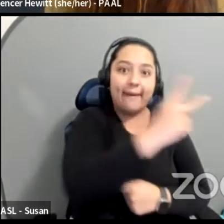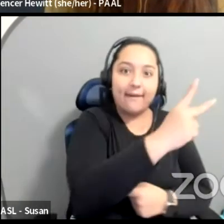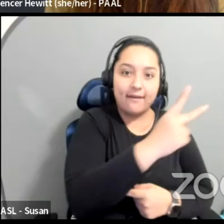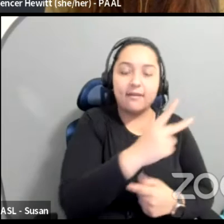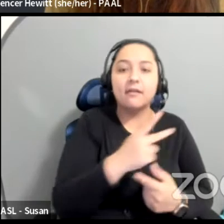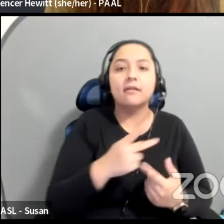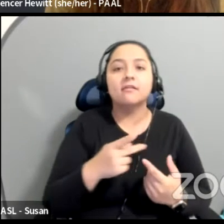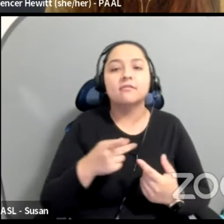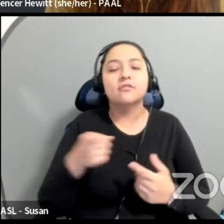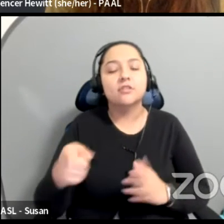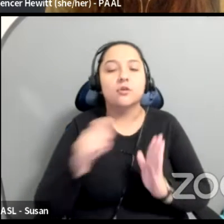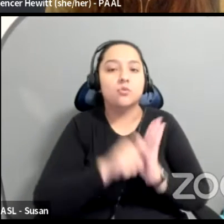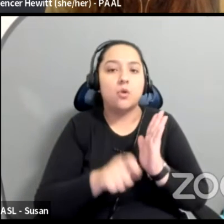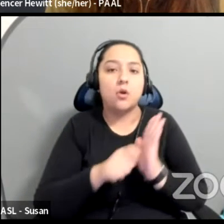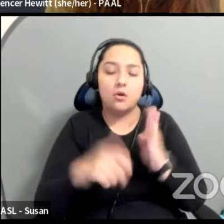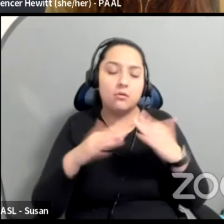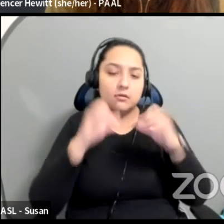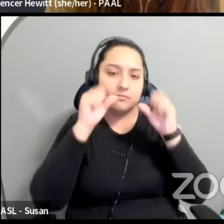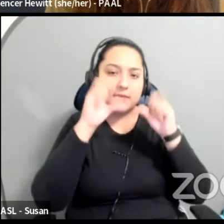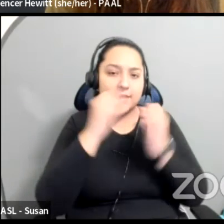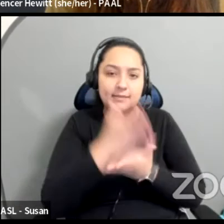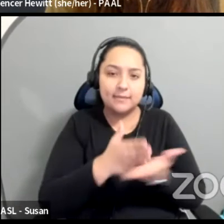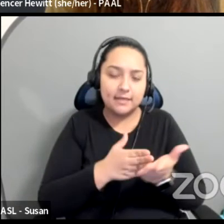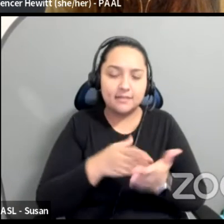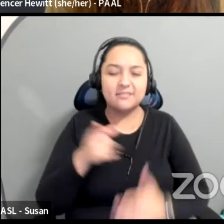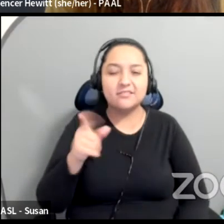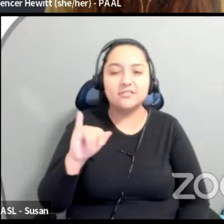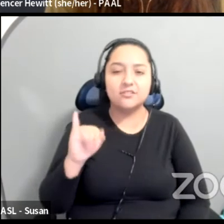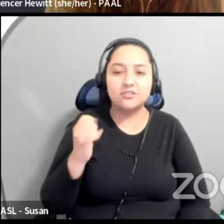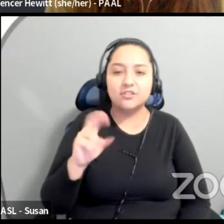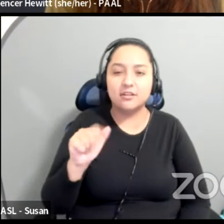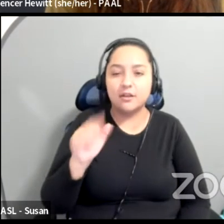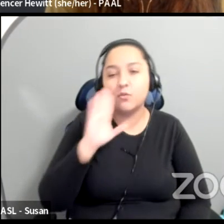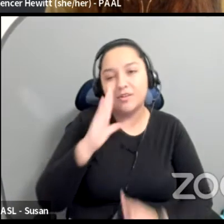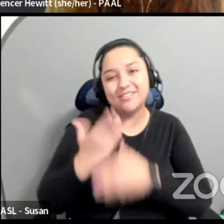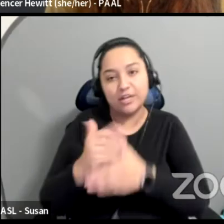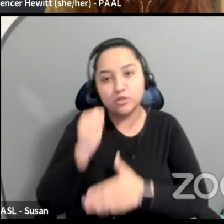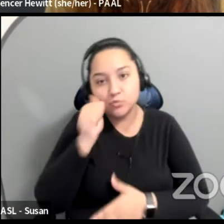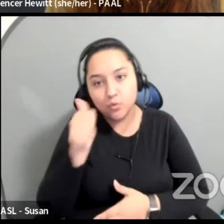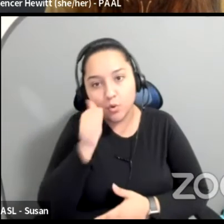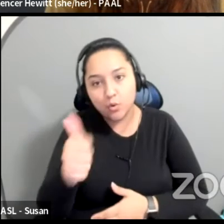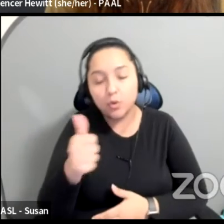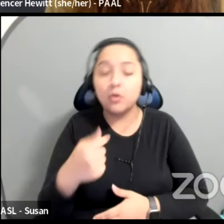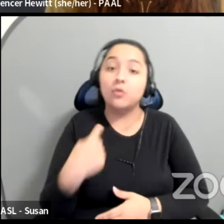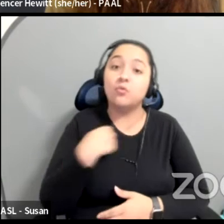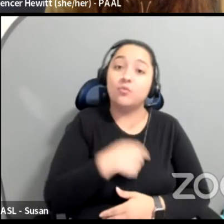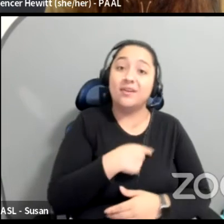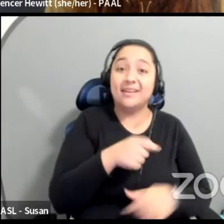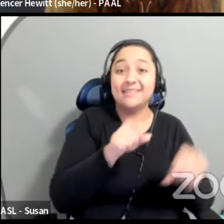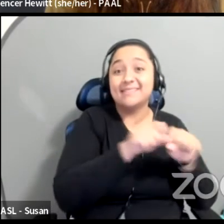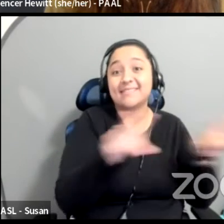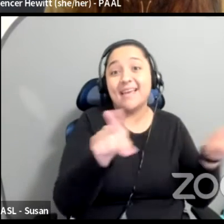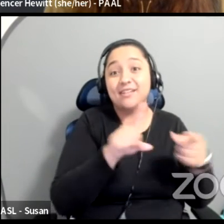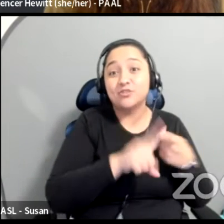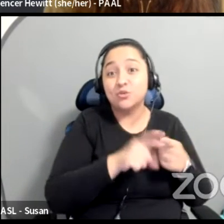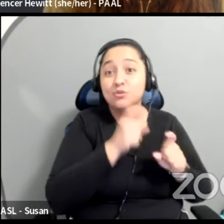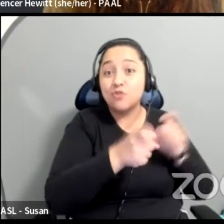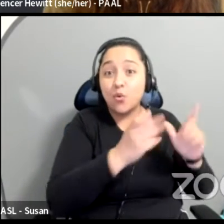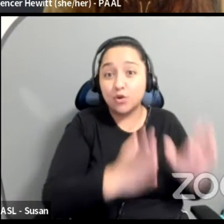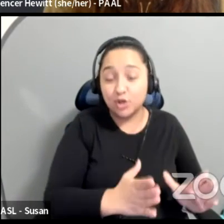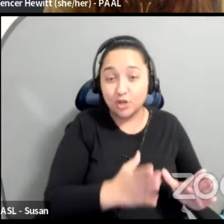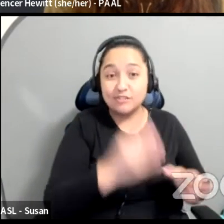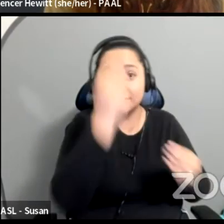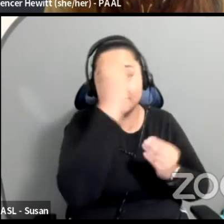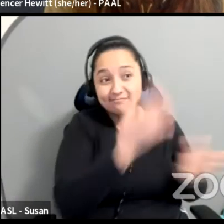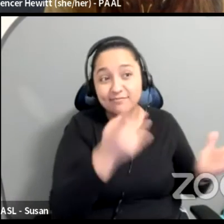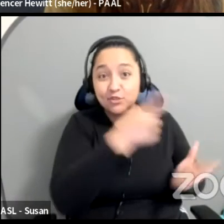beautiful piece that I think Jenna is going to share tomorrow, uh, that we send out to donors. And it was just like, this is what your money is helping like